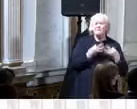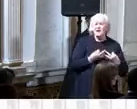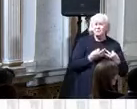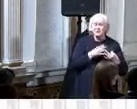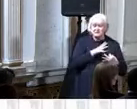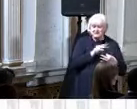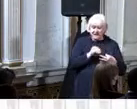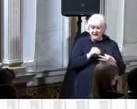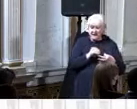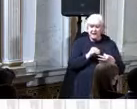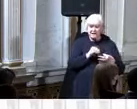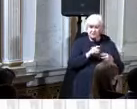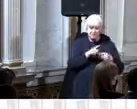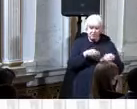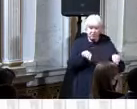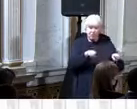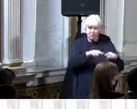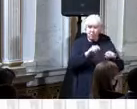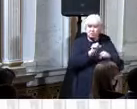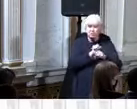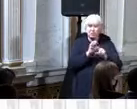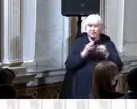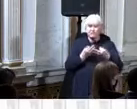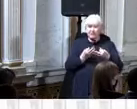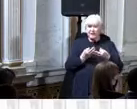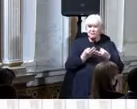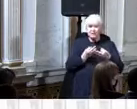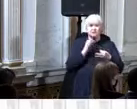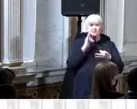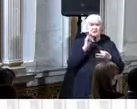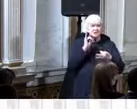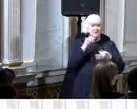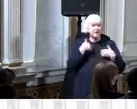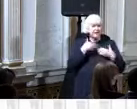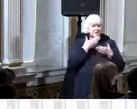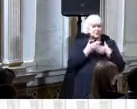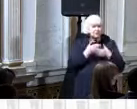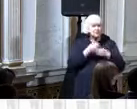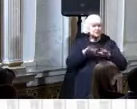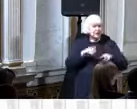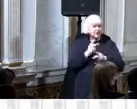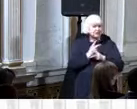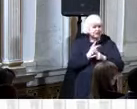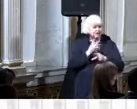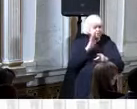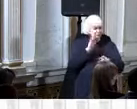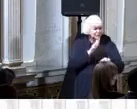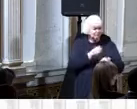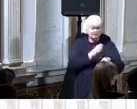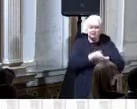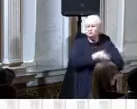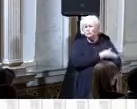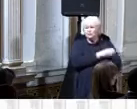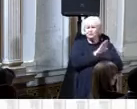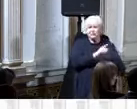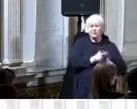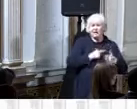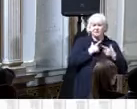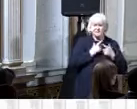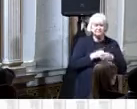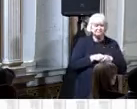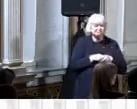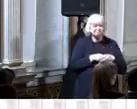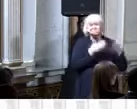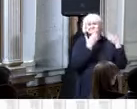lives of all of those working families so it is wonderful to be here at the Treasury Department and I want to thank you always